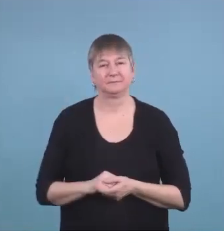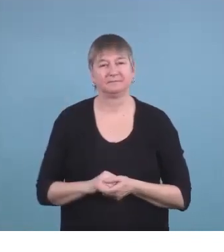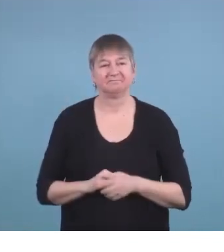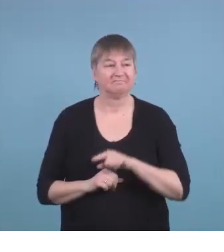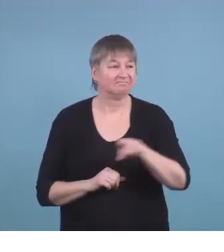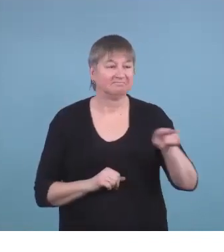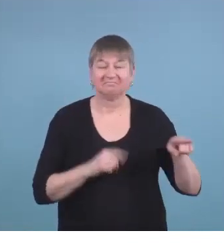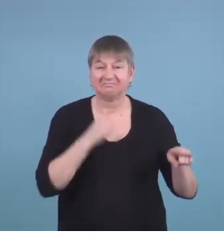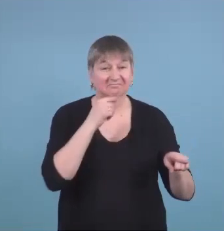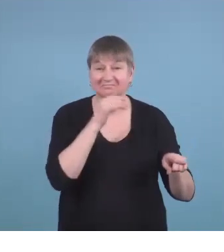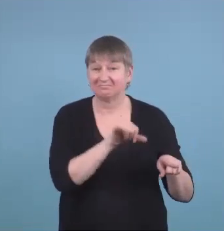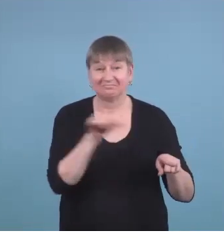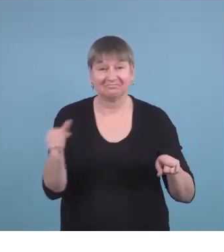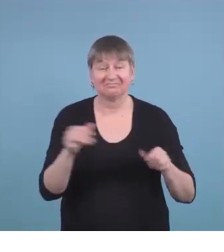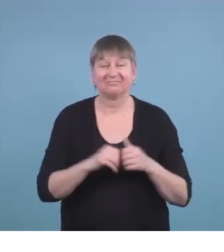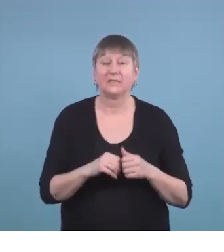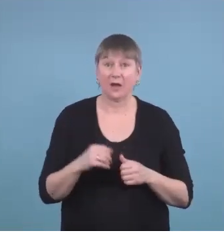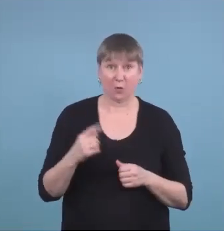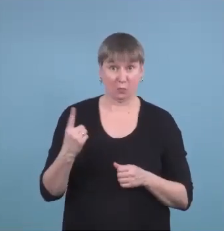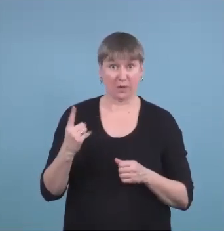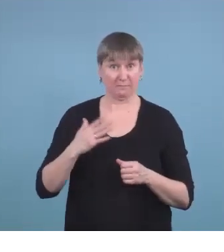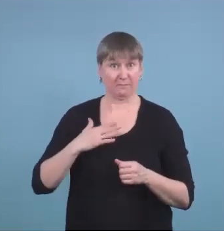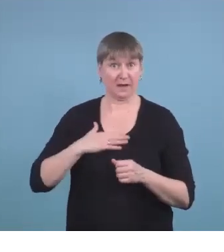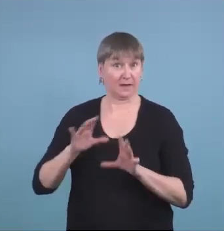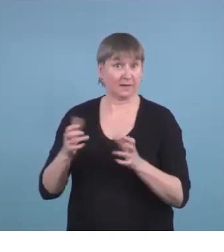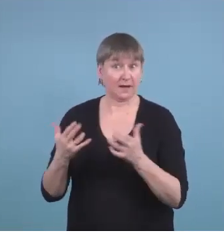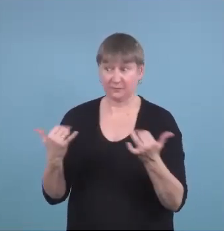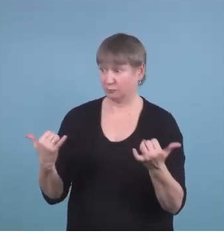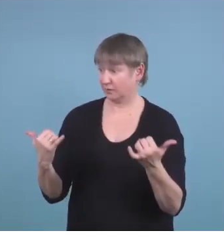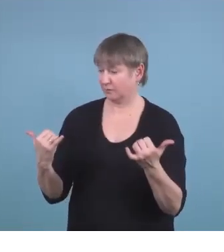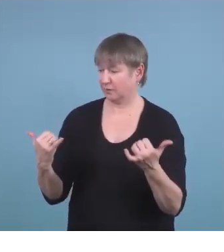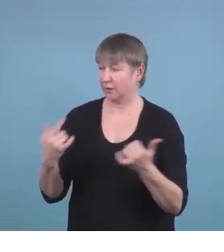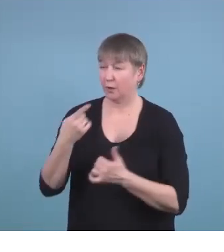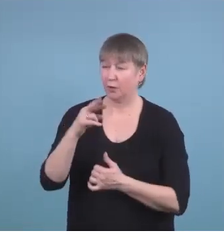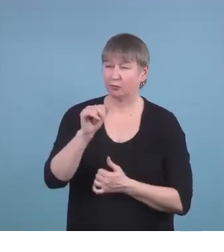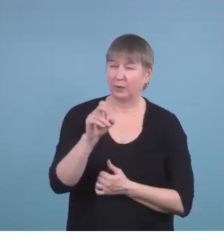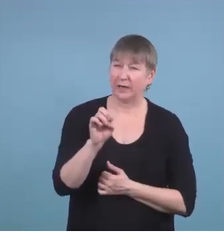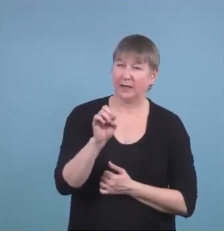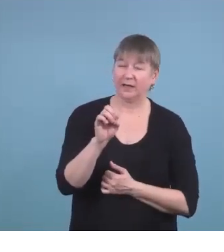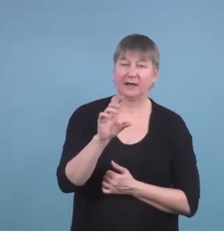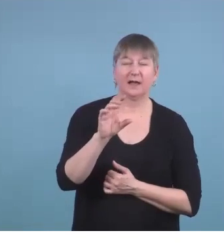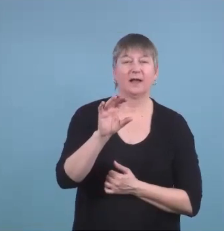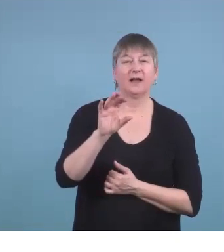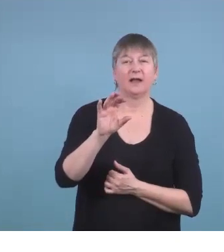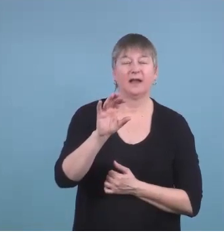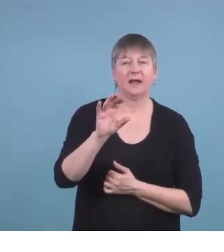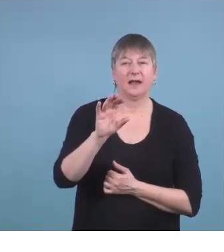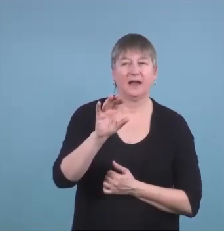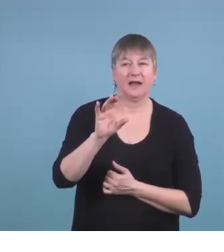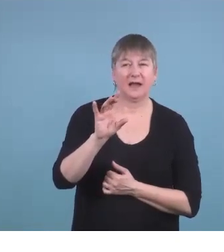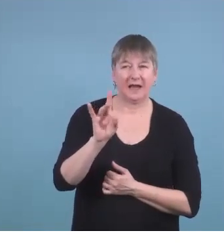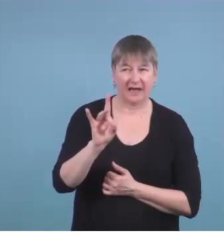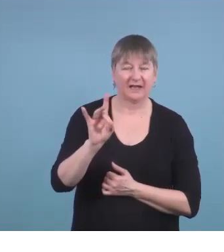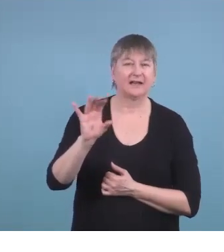pieces I have a class right now of grade eight oral math and science they are